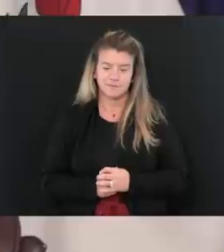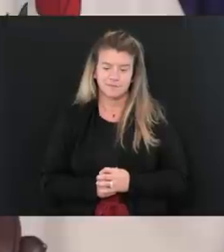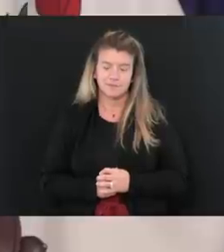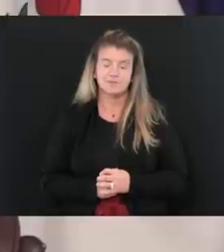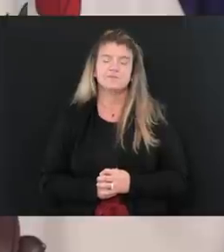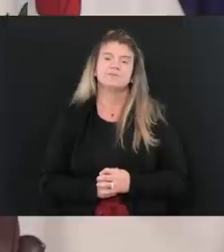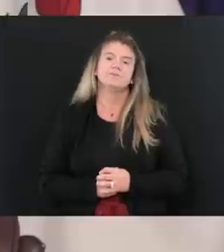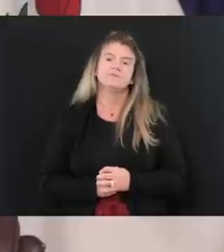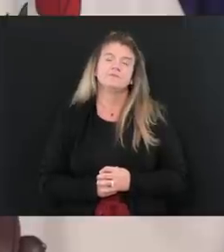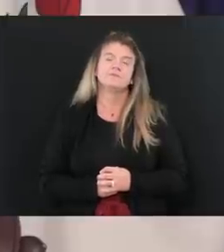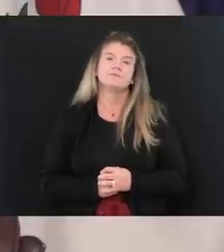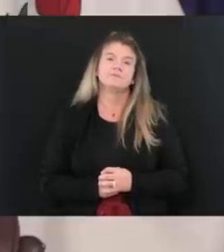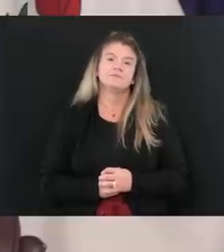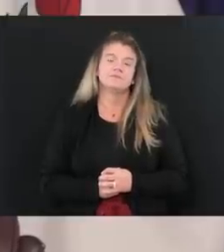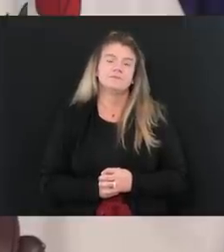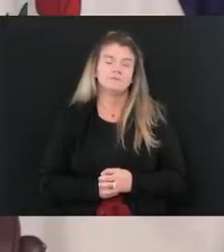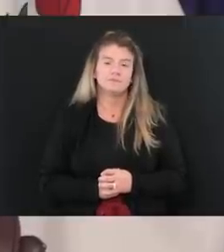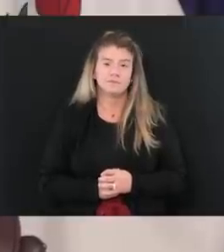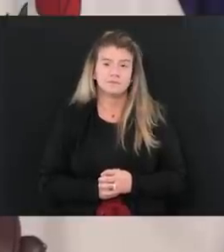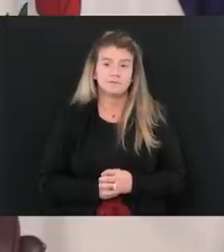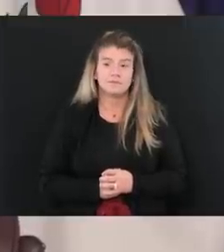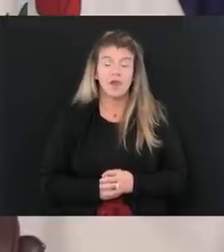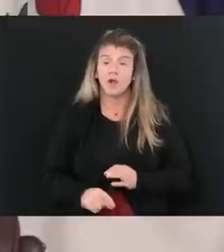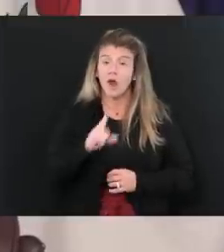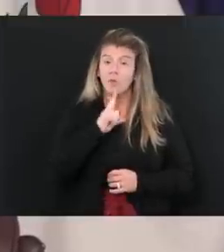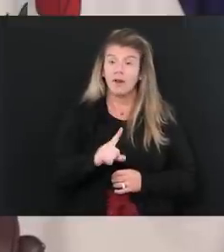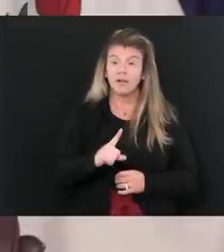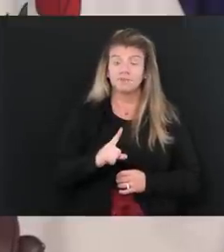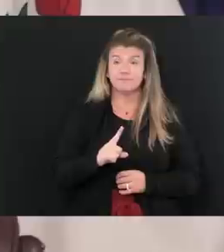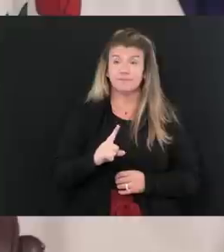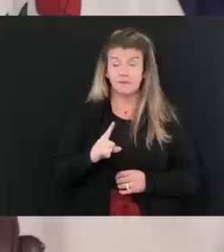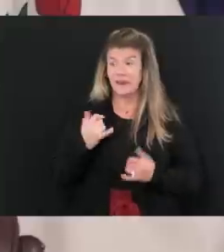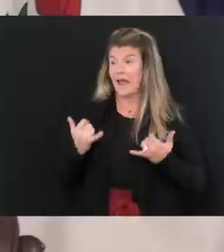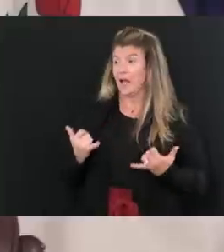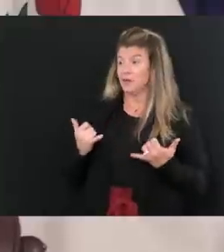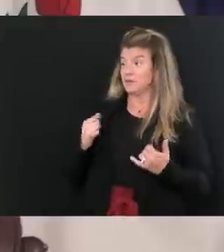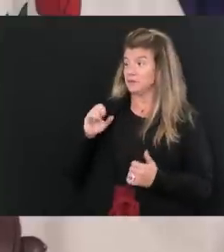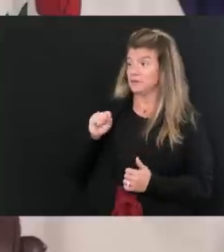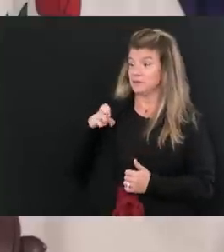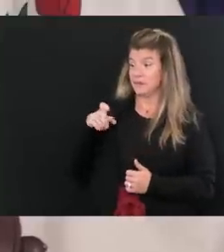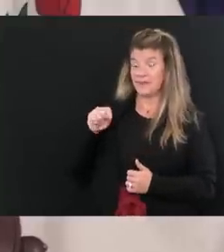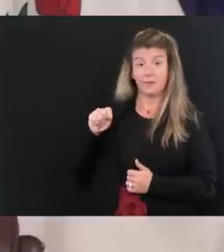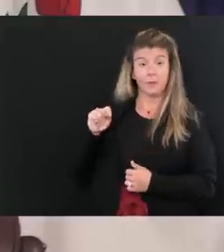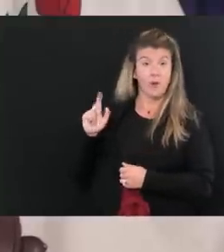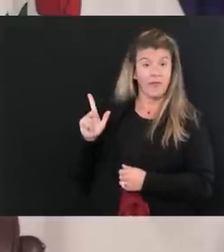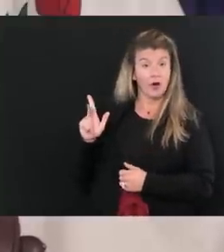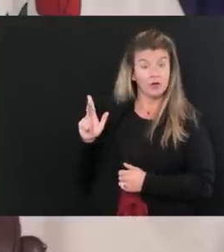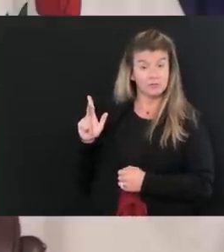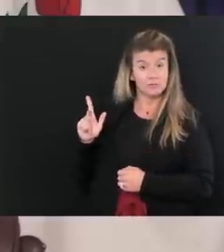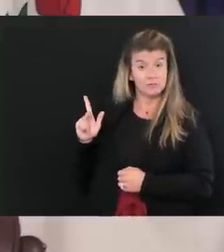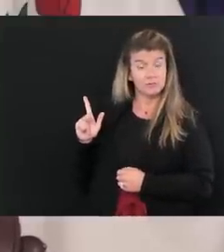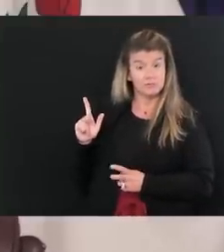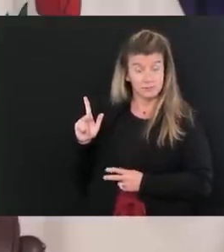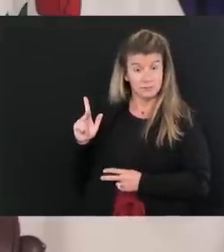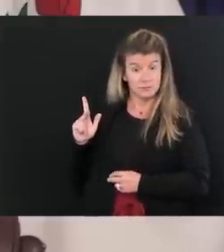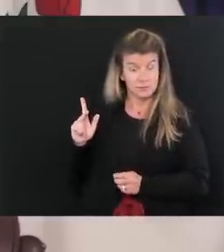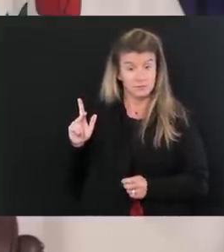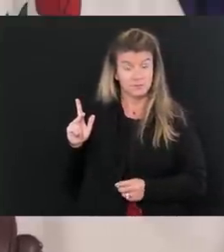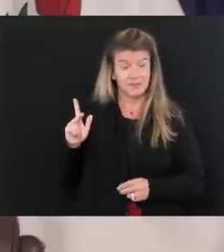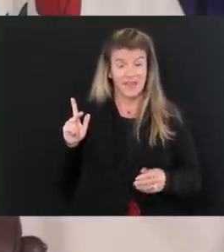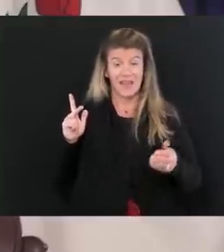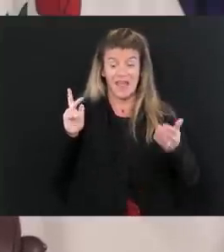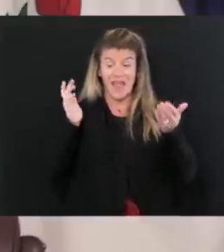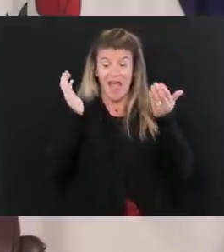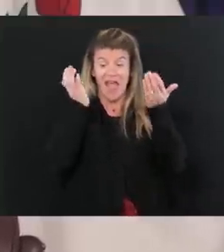You know, thank goodness that it's September the 23rd, I think. And, and Halloween